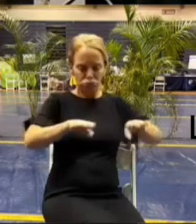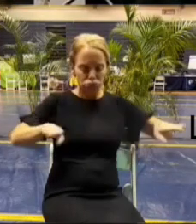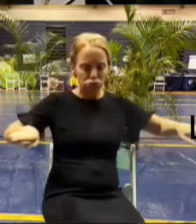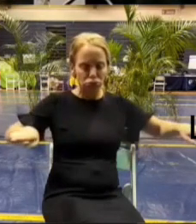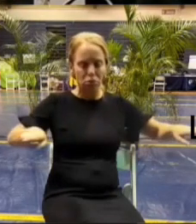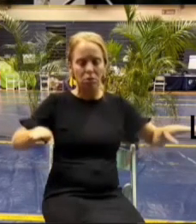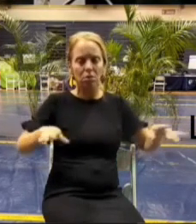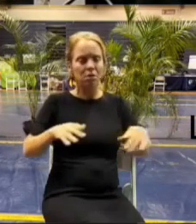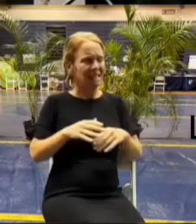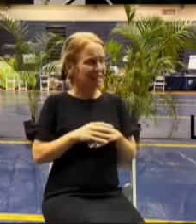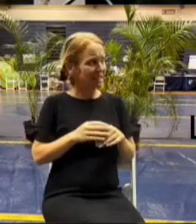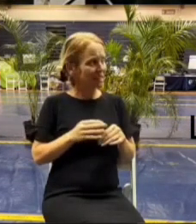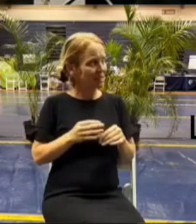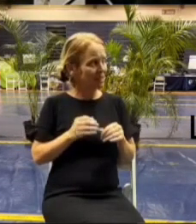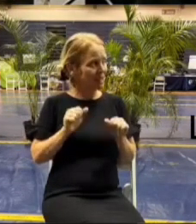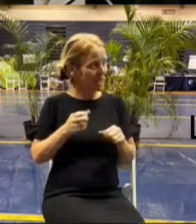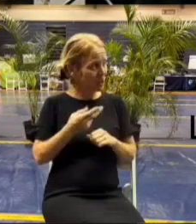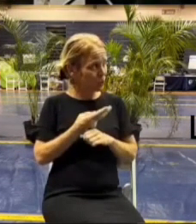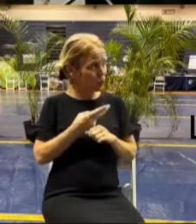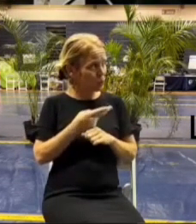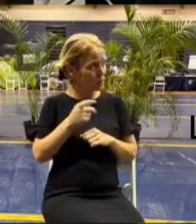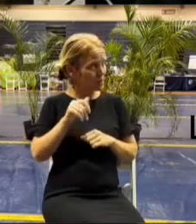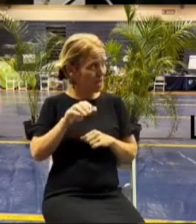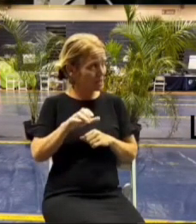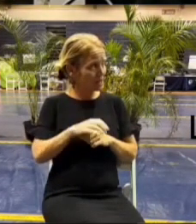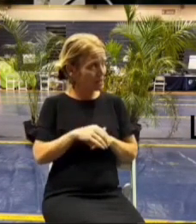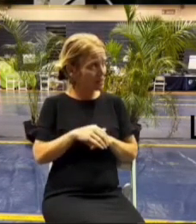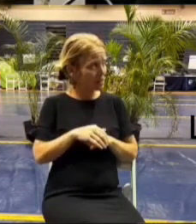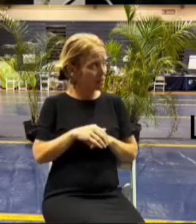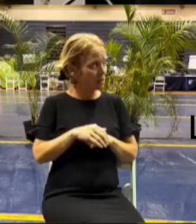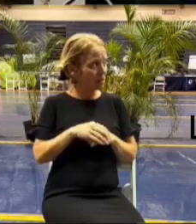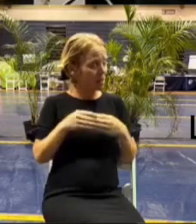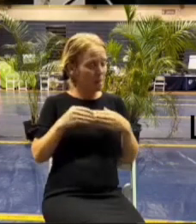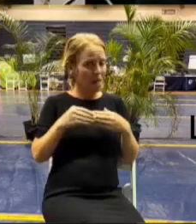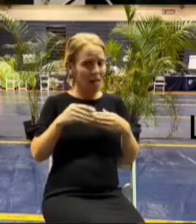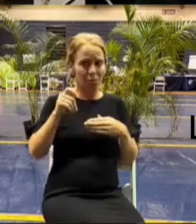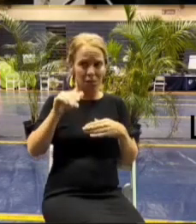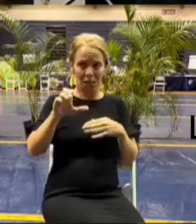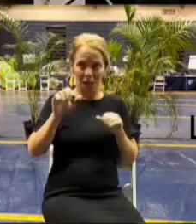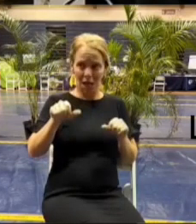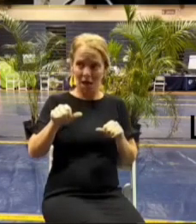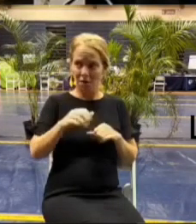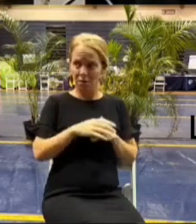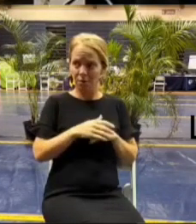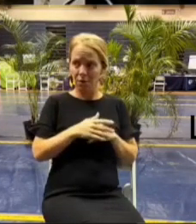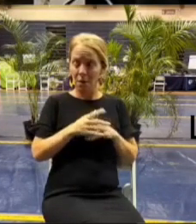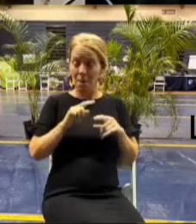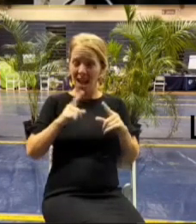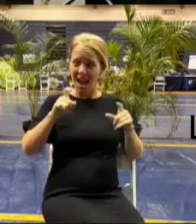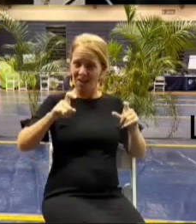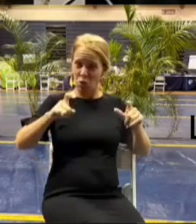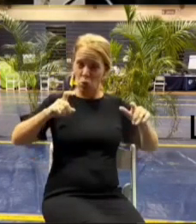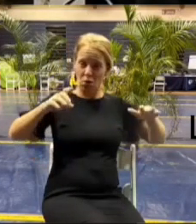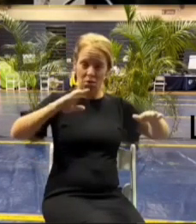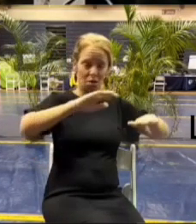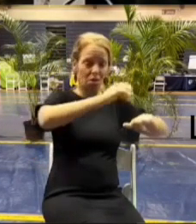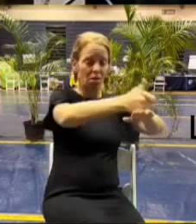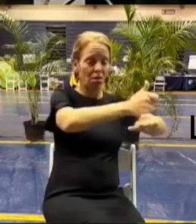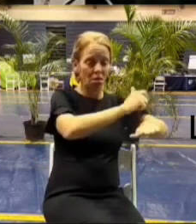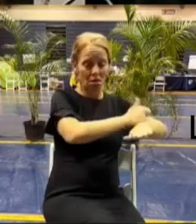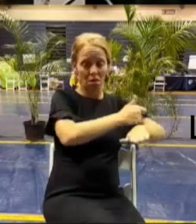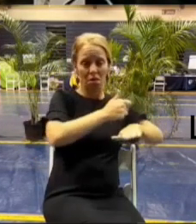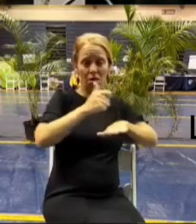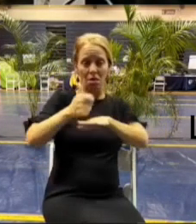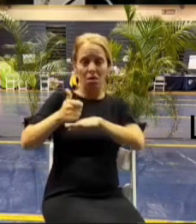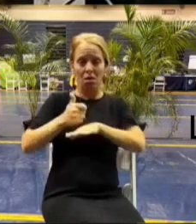okay what about laying down plastic rolls of plastic across i mean i'm not sure what you would put on top of it to keep it on maybe put something